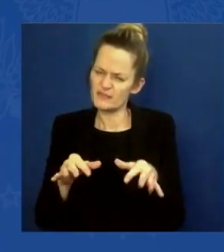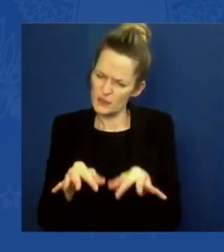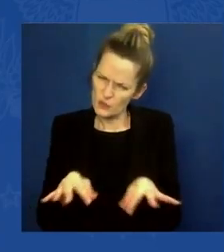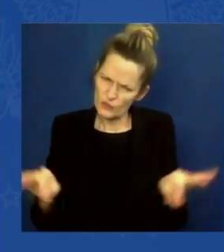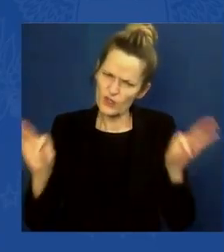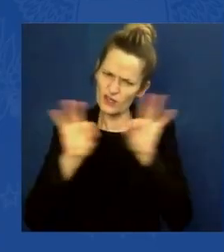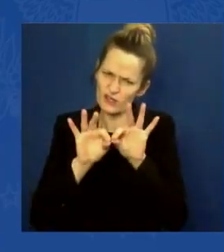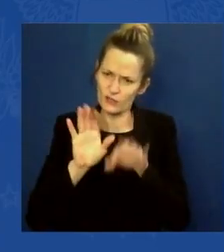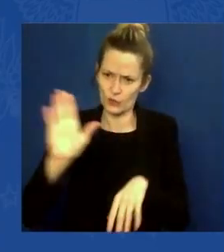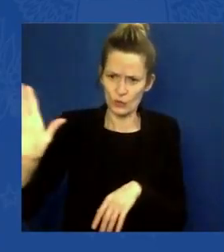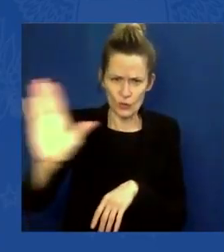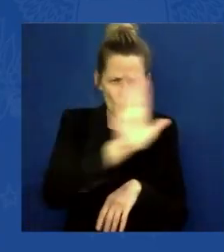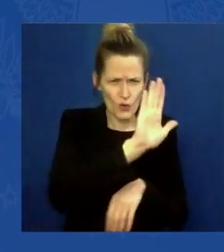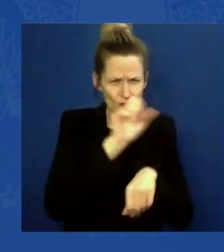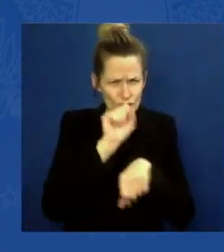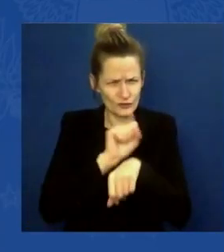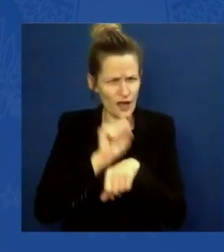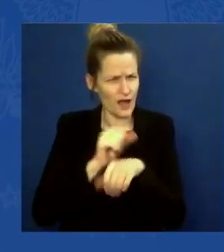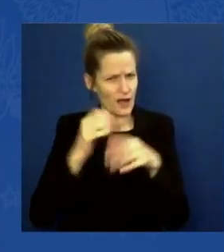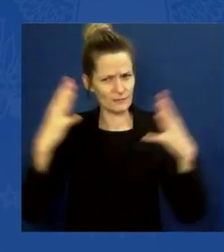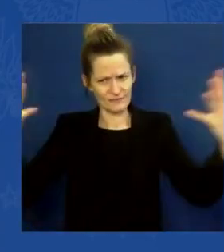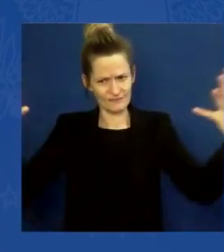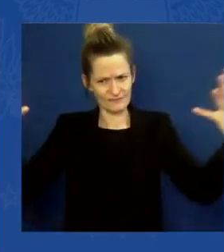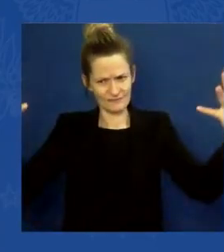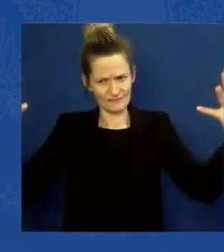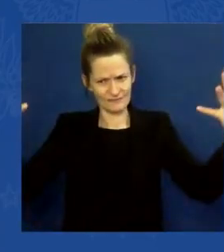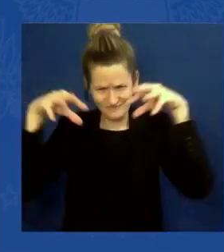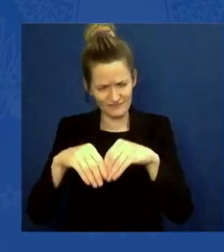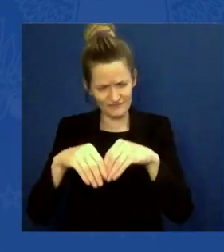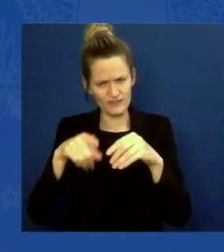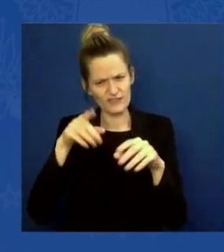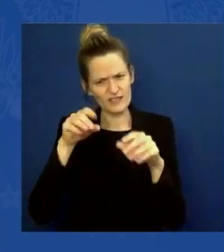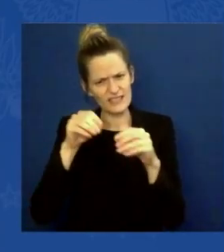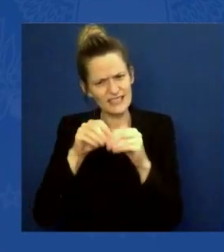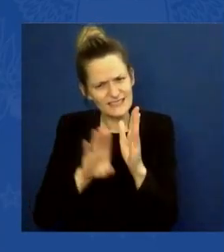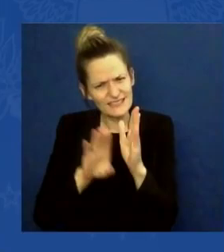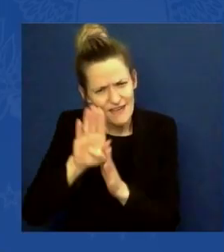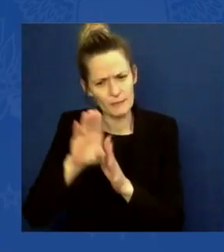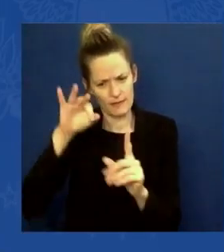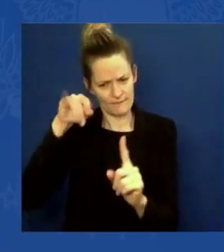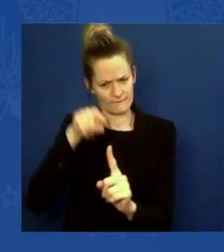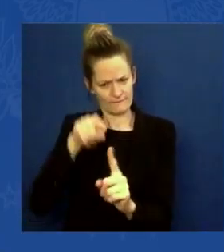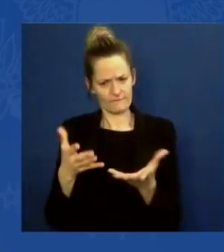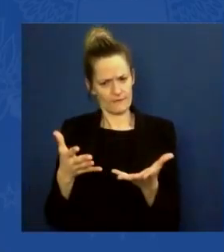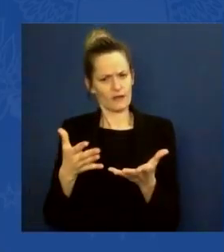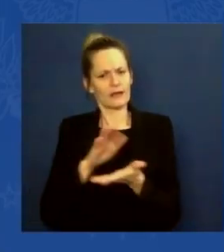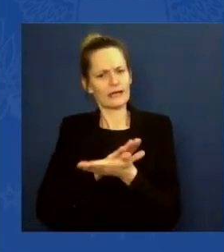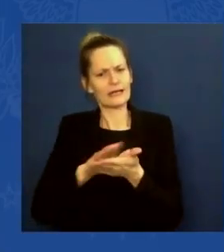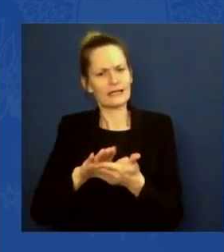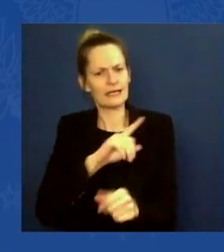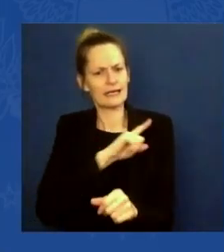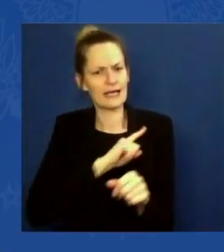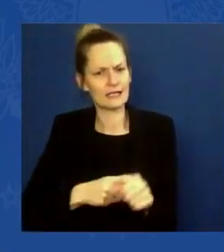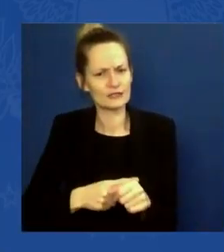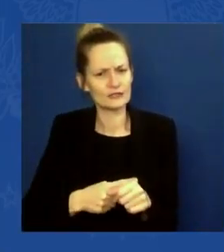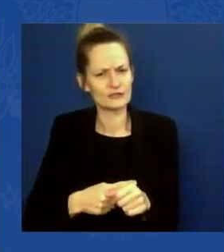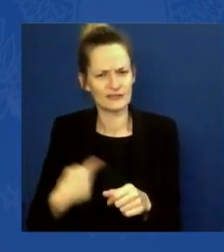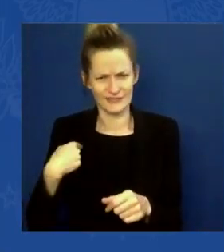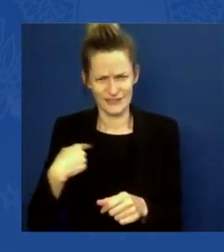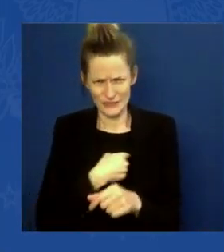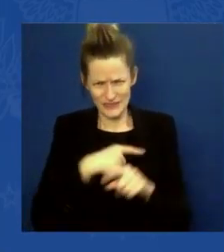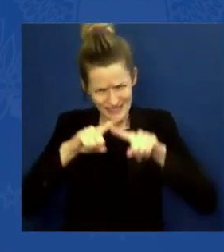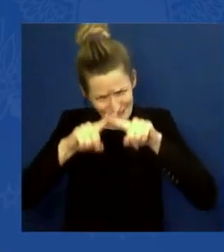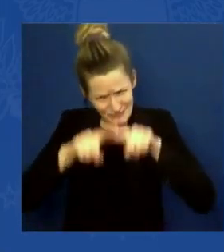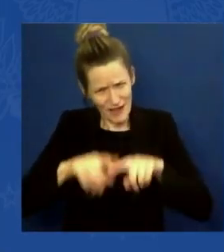stronger economy, because that's what it's about. And we need everyone's contributions. We need everyone's contributions. Yesterday,